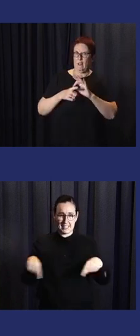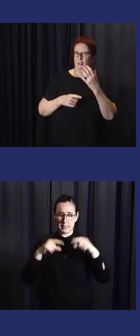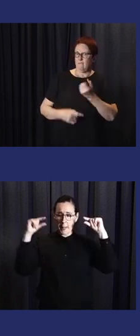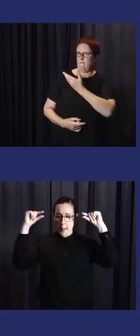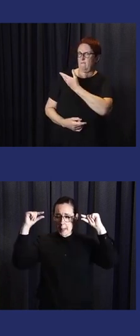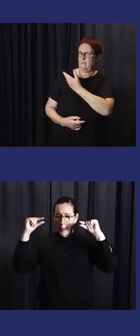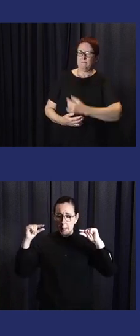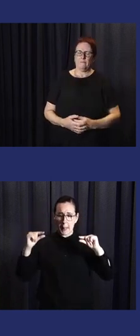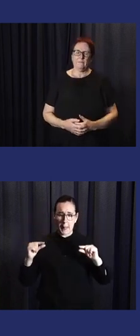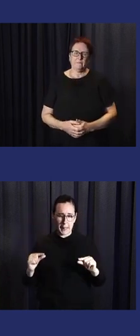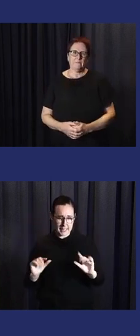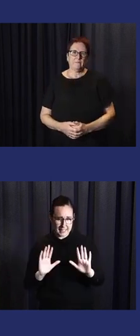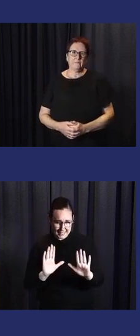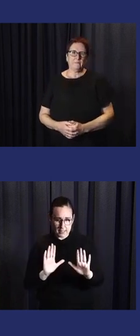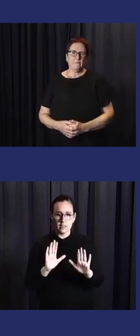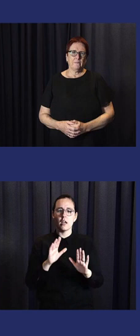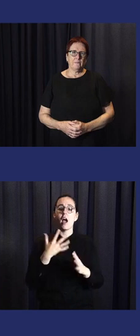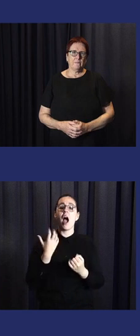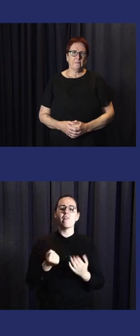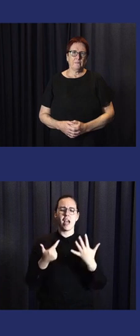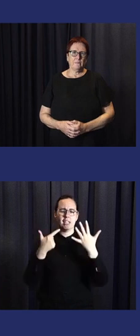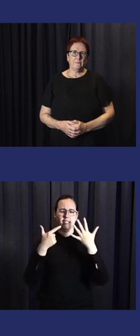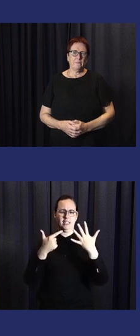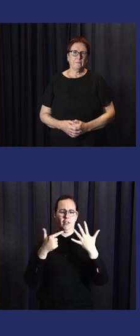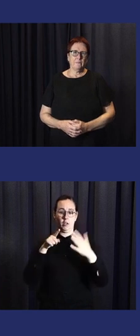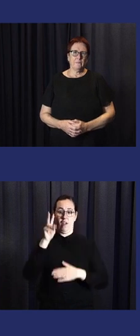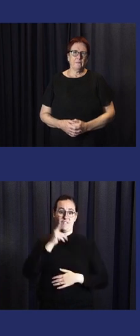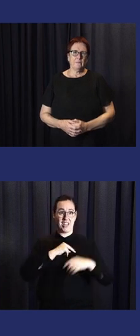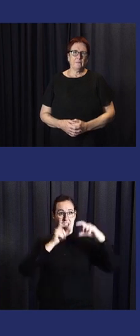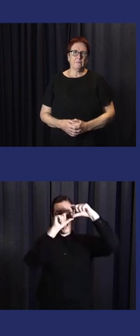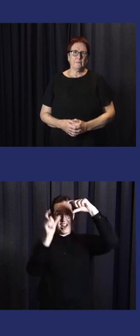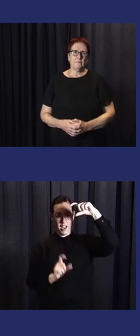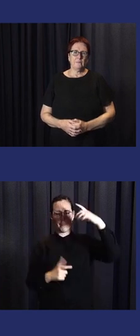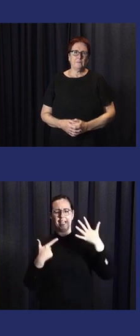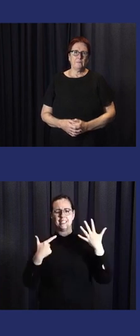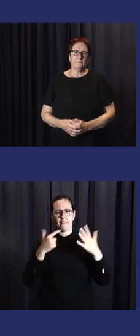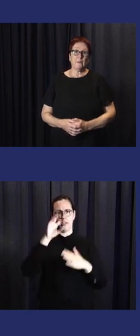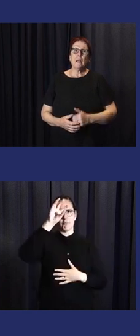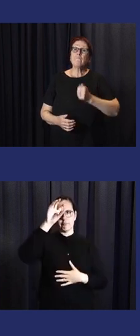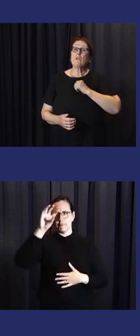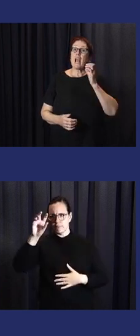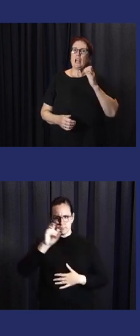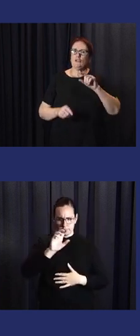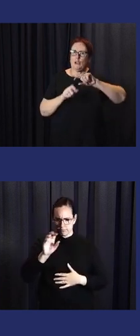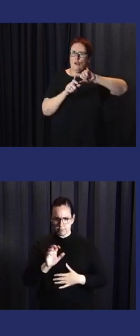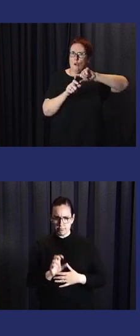we divided it into the seven regions. You can see here.